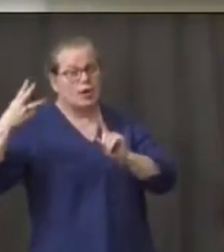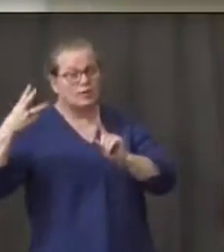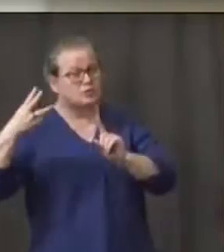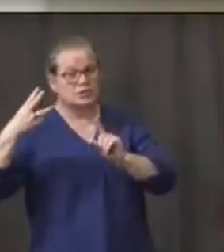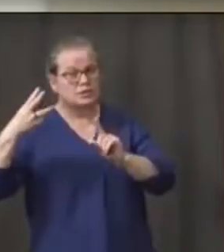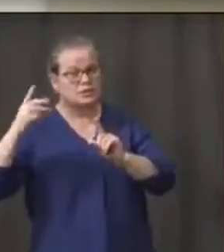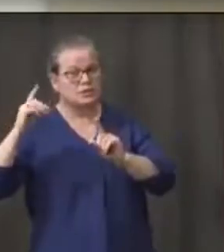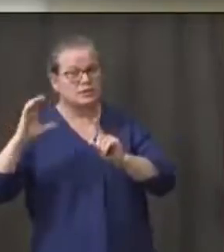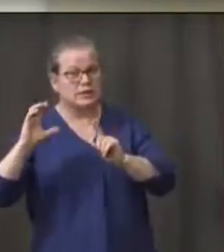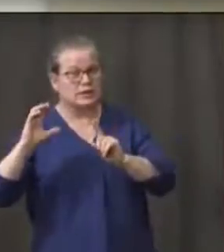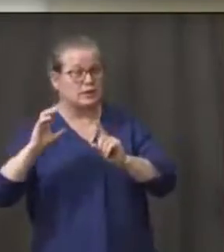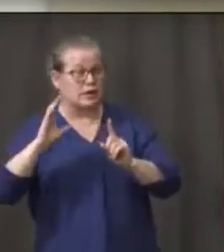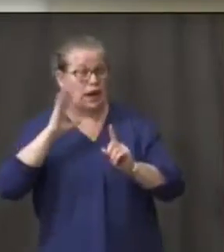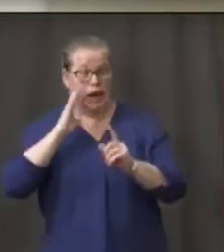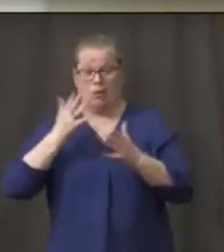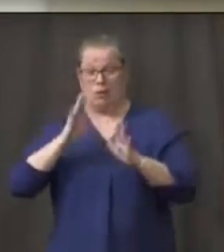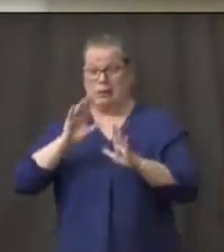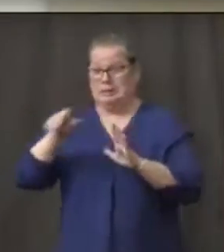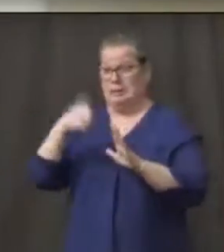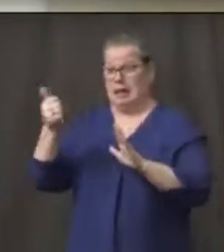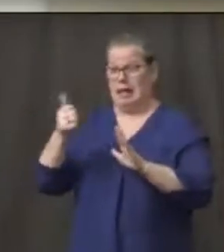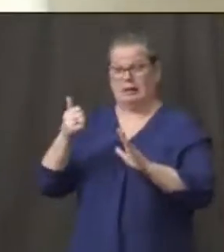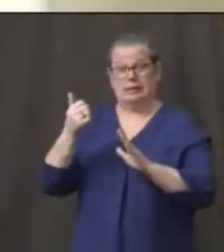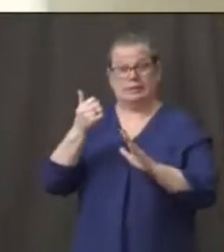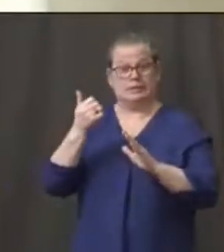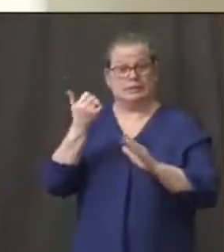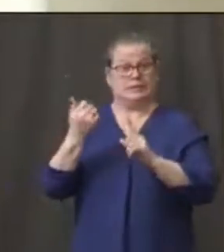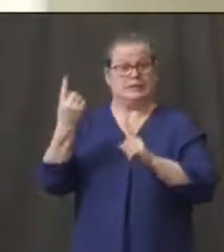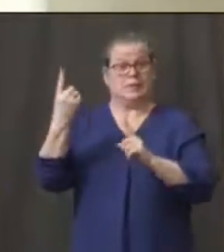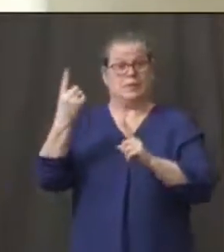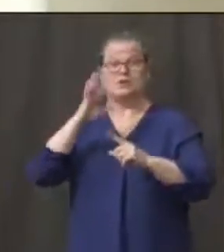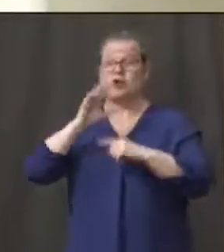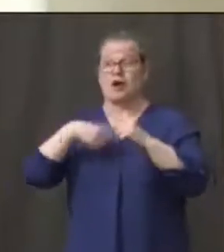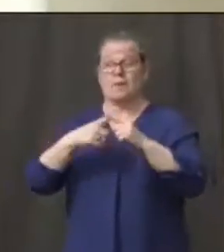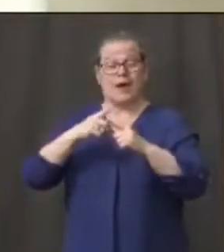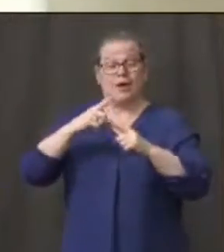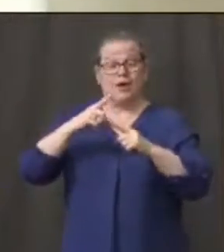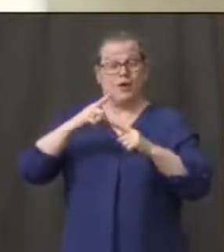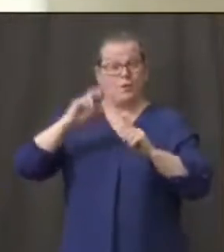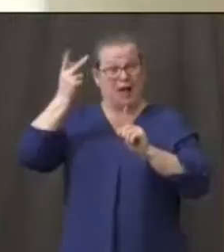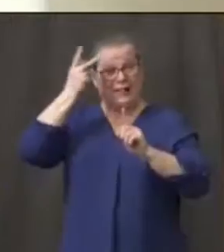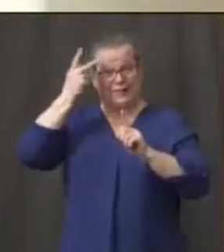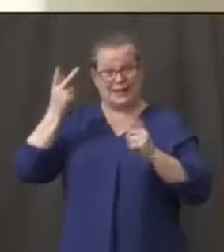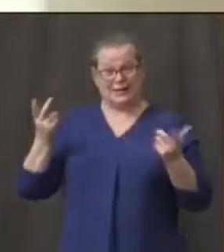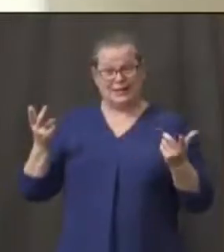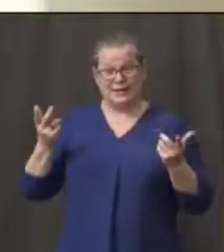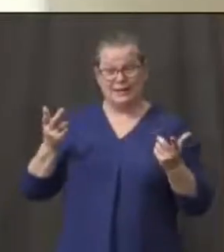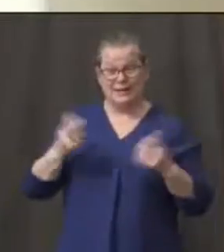I'll let somebody else play with that. Anybody want to talk about the weather and politics? How about you, Rilling? Oh, lost Rilling.